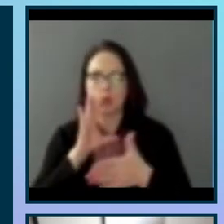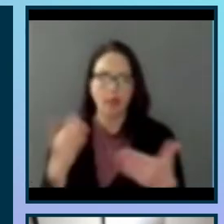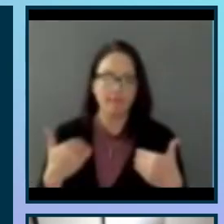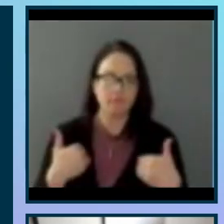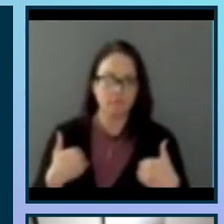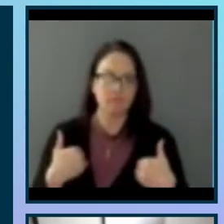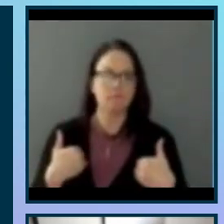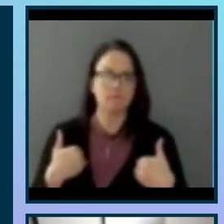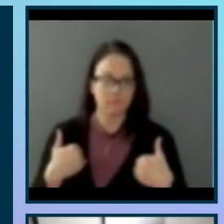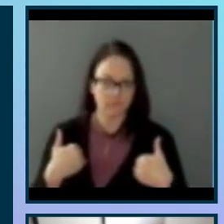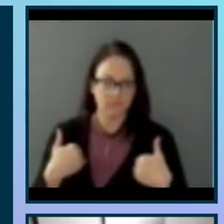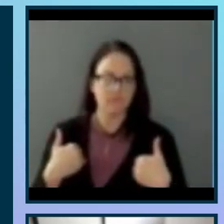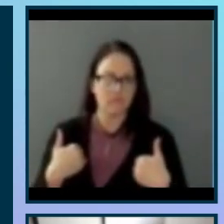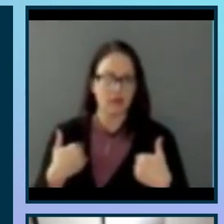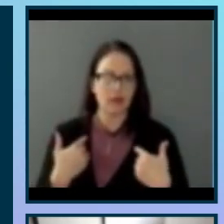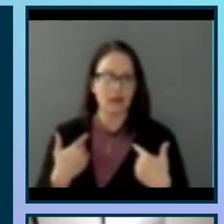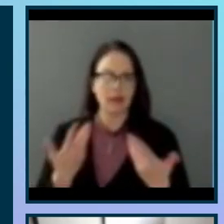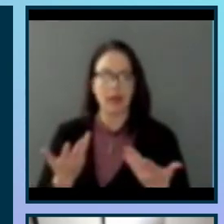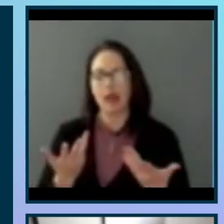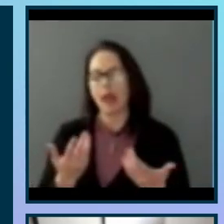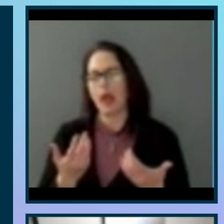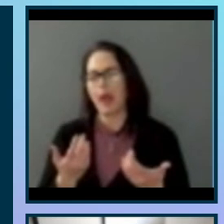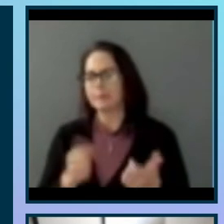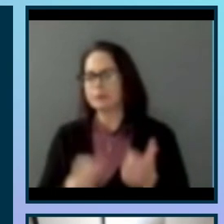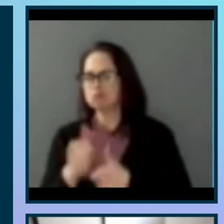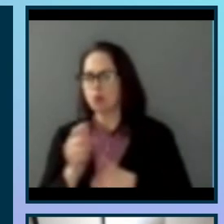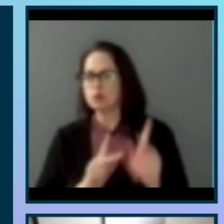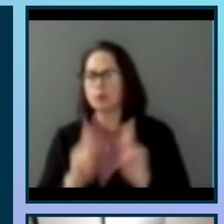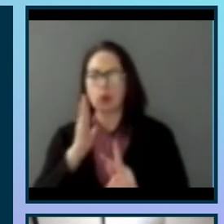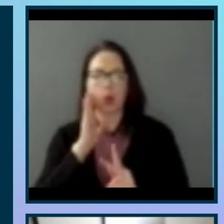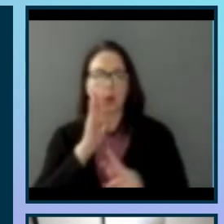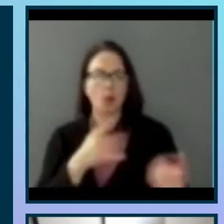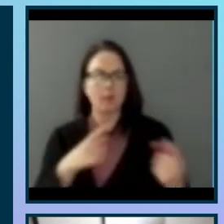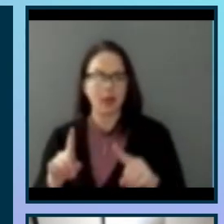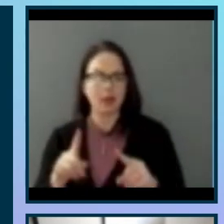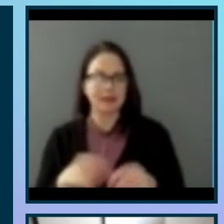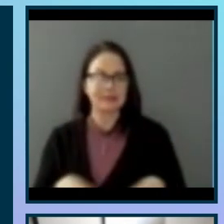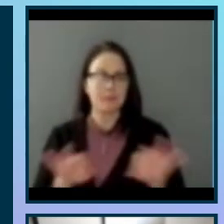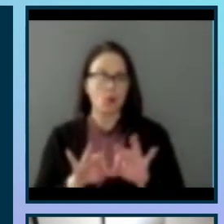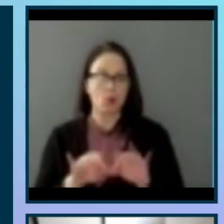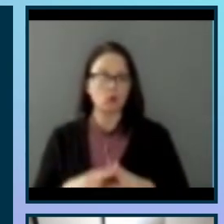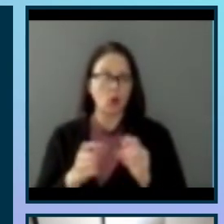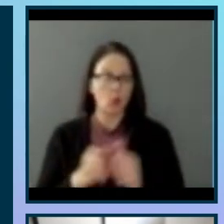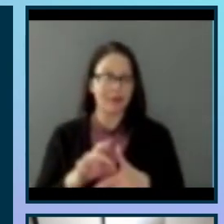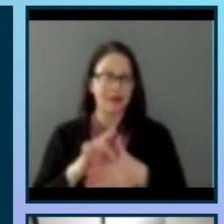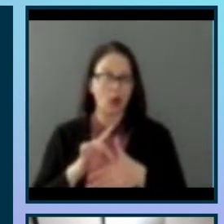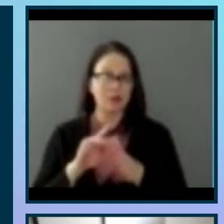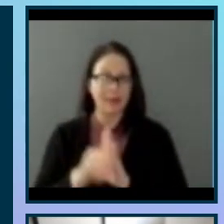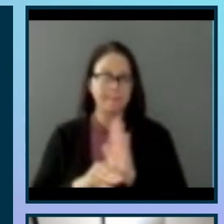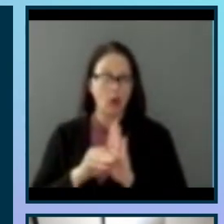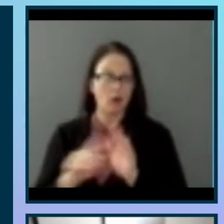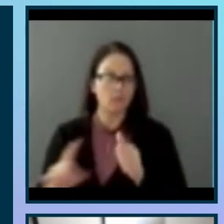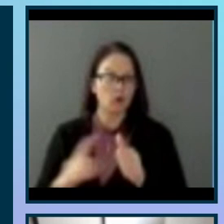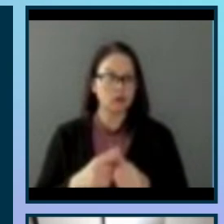kind of most folks kind of know what's going to be happening. I think it's really important to start with a content model first. So here I